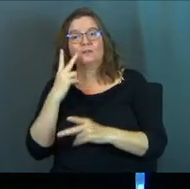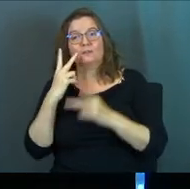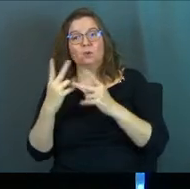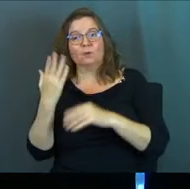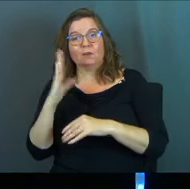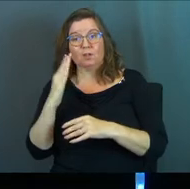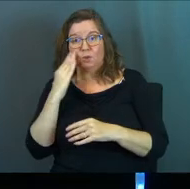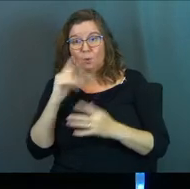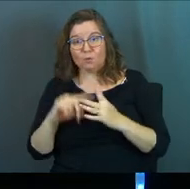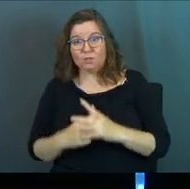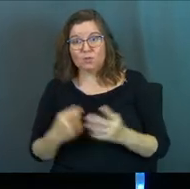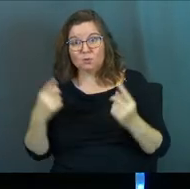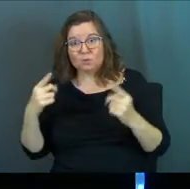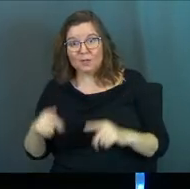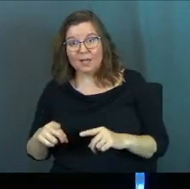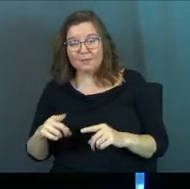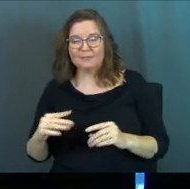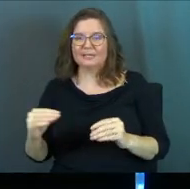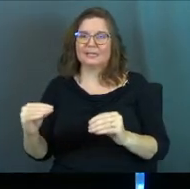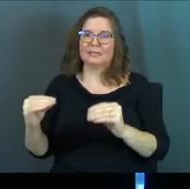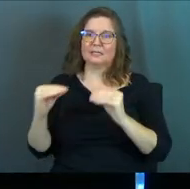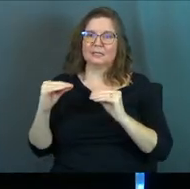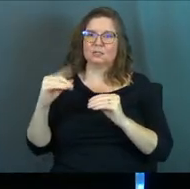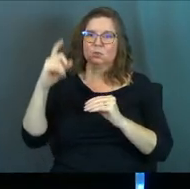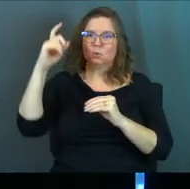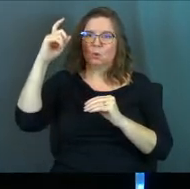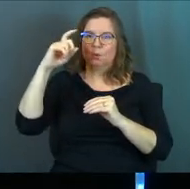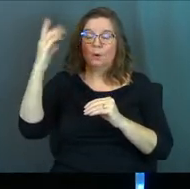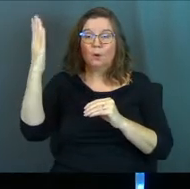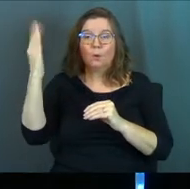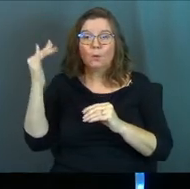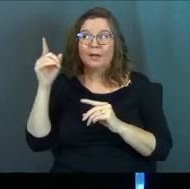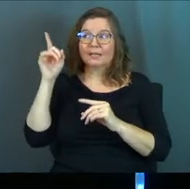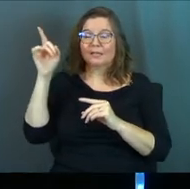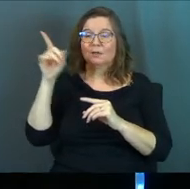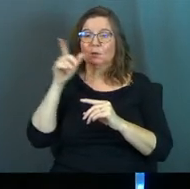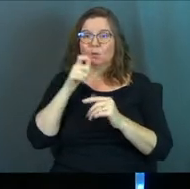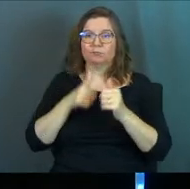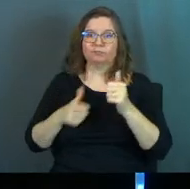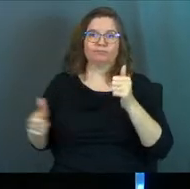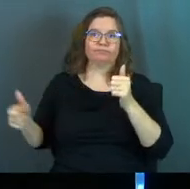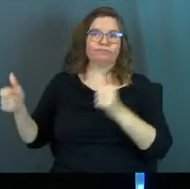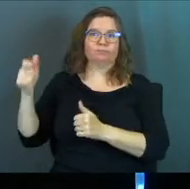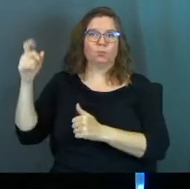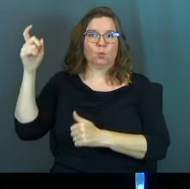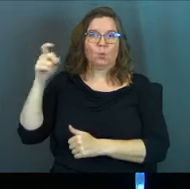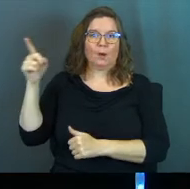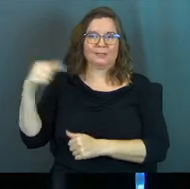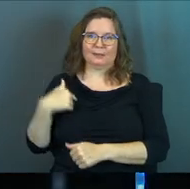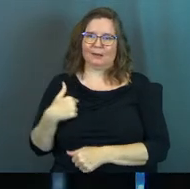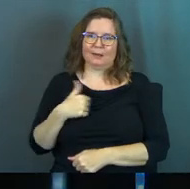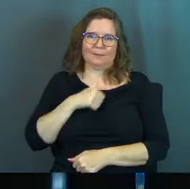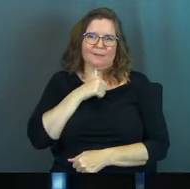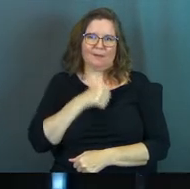of God, you know what starts to happen? It teaches you wisdom. Why? Because he's the one who's wise and I'm not. The